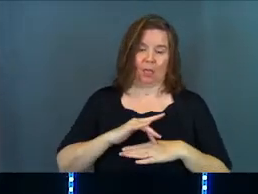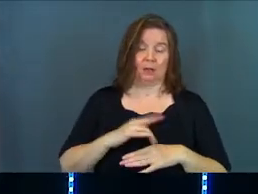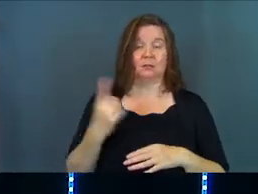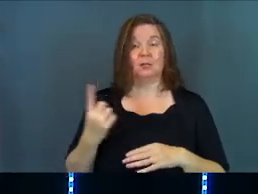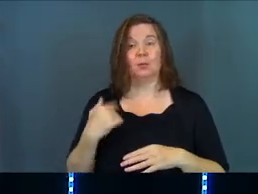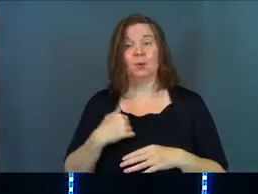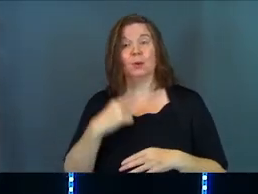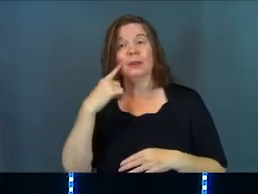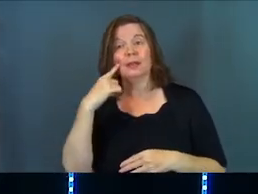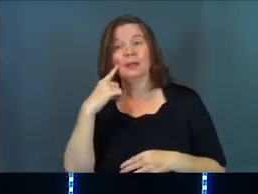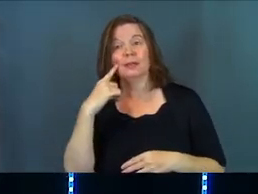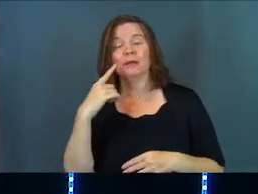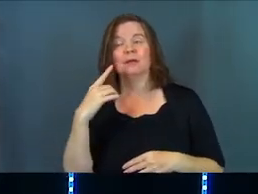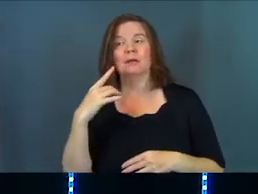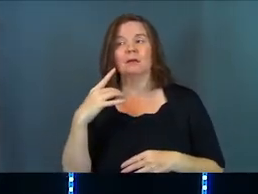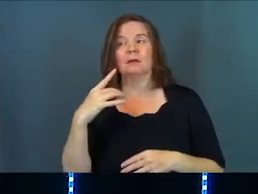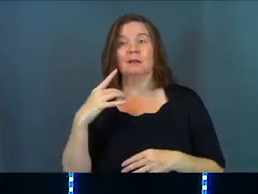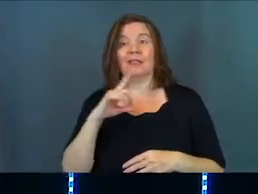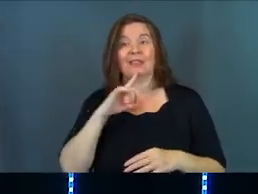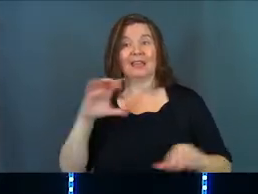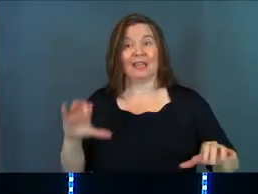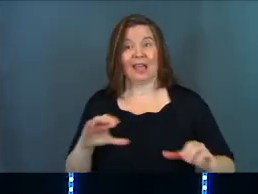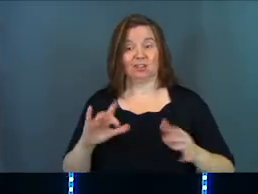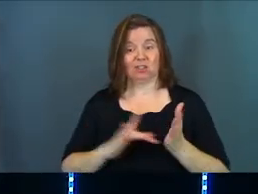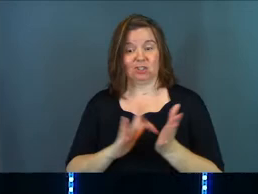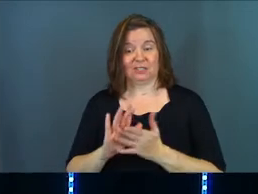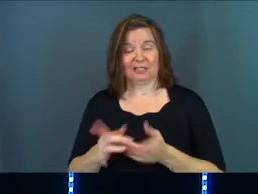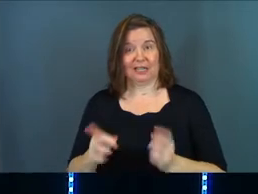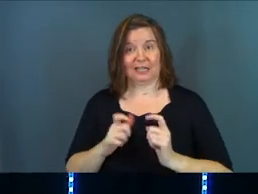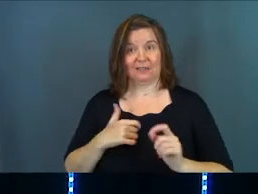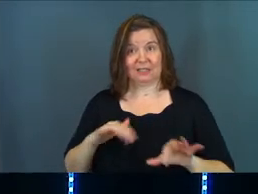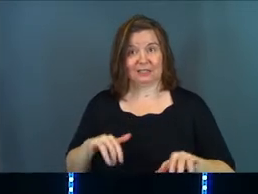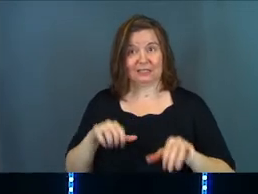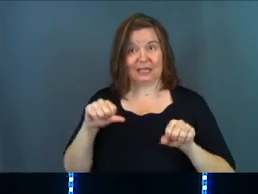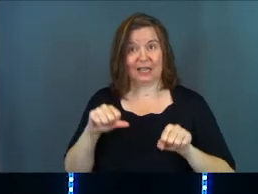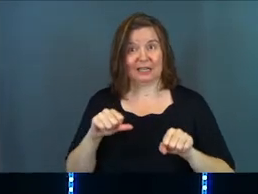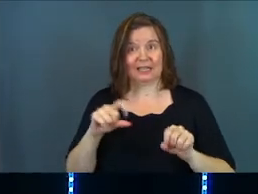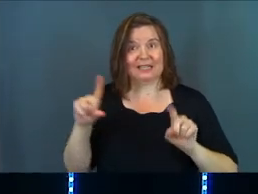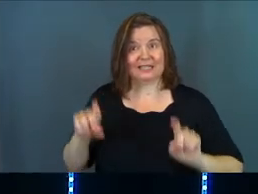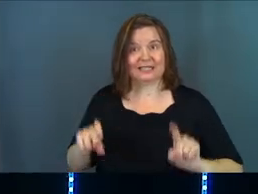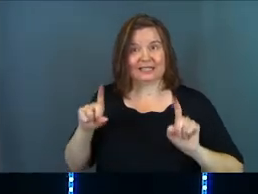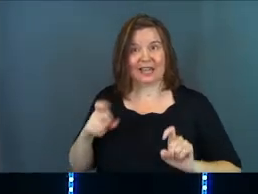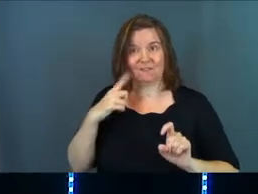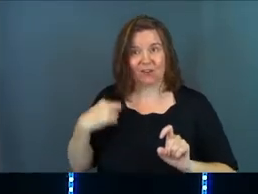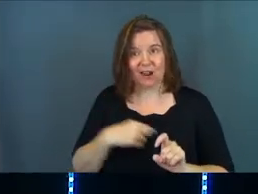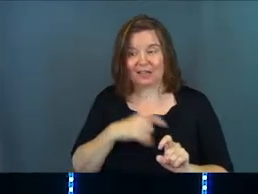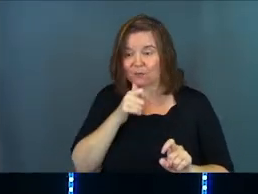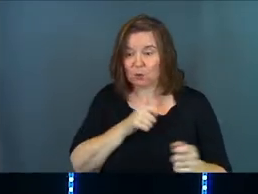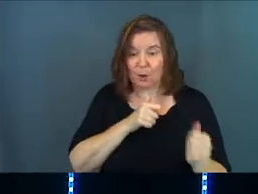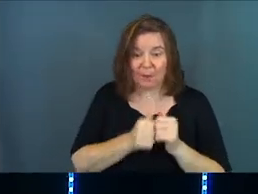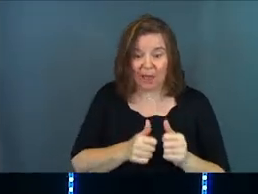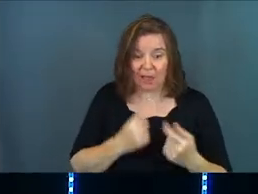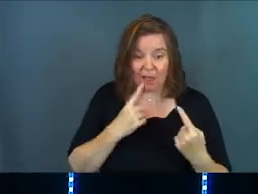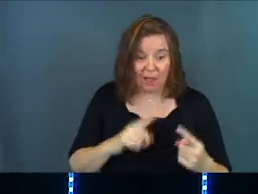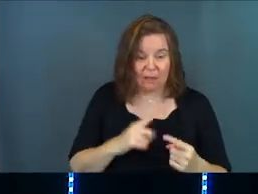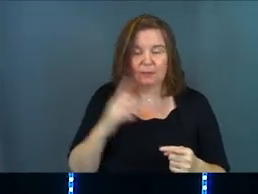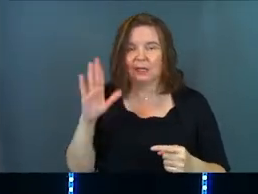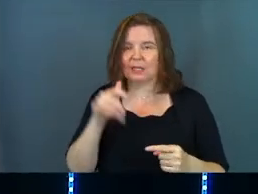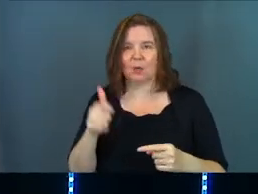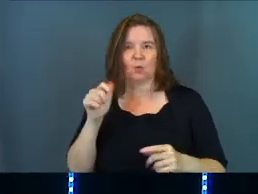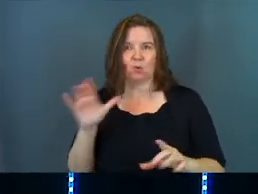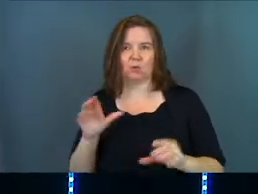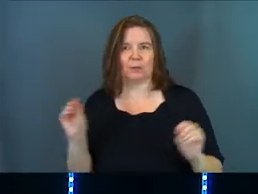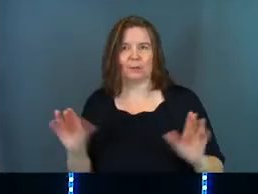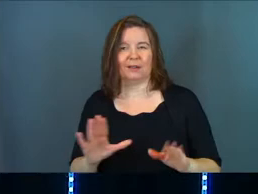sometimes we think that the action Jesus gives us to take is a test for us. And if we don't pass the test, he